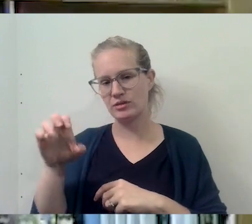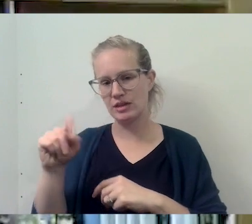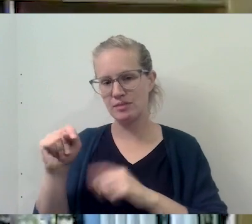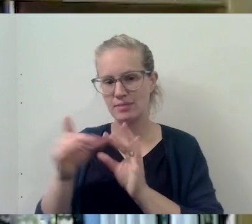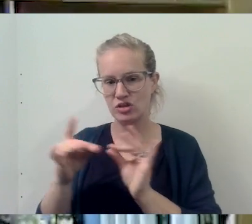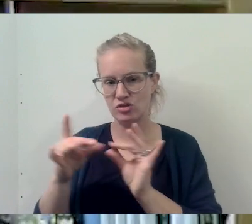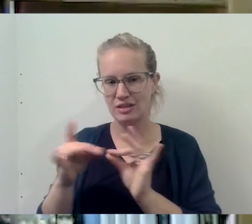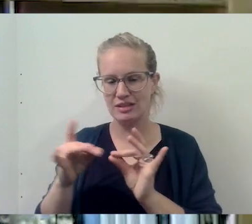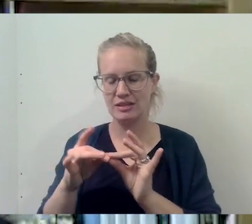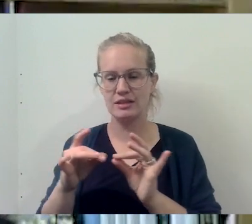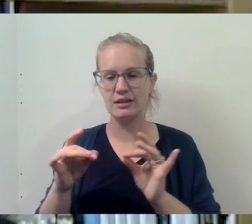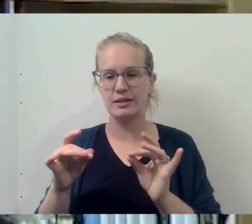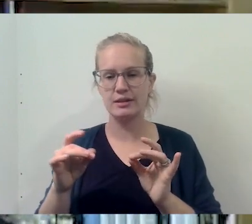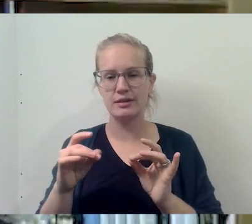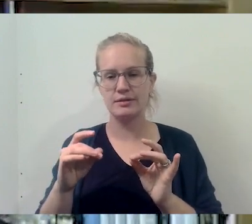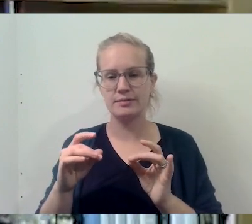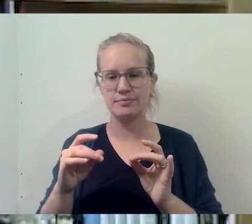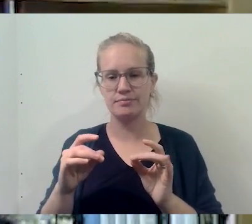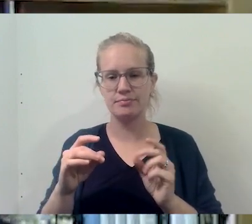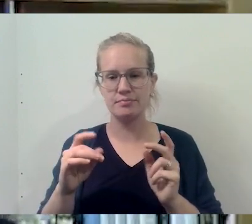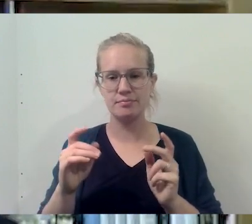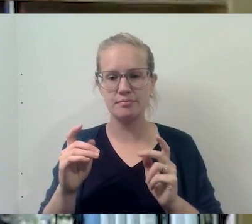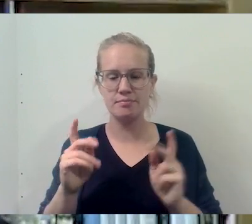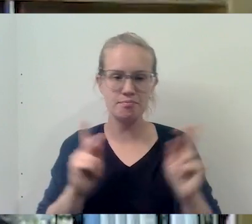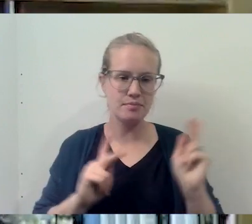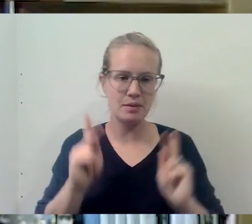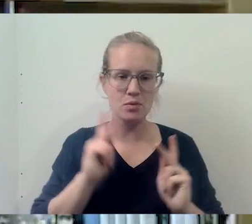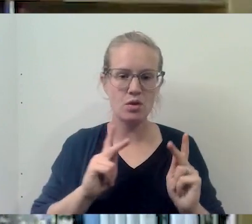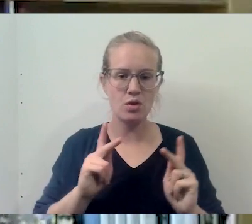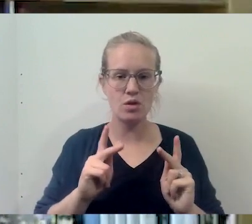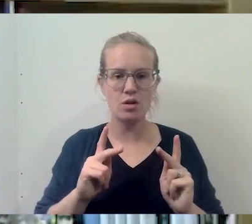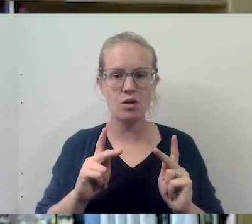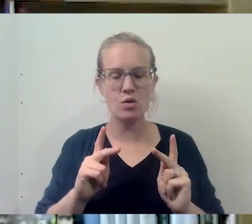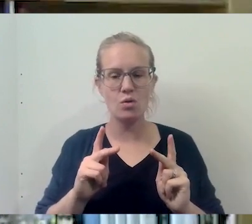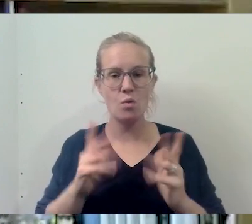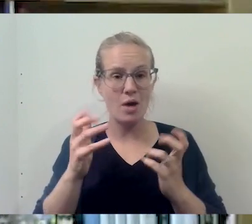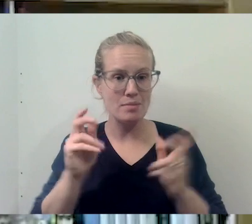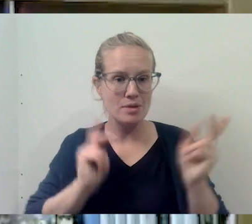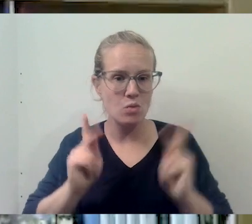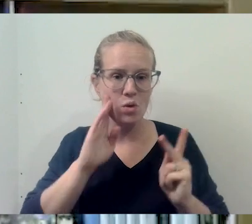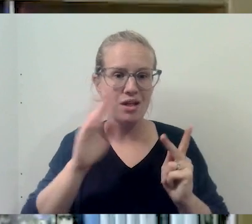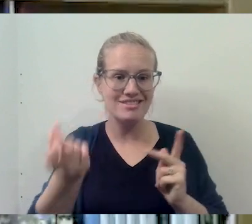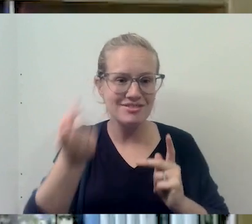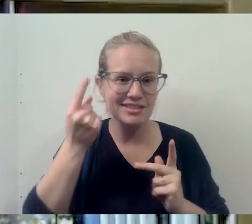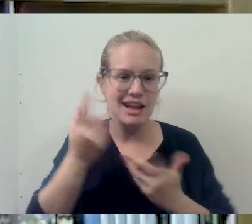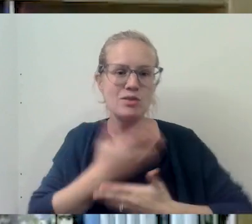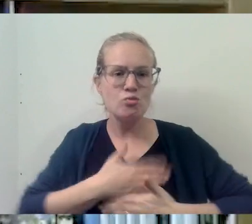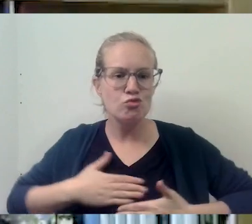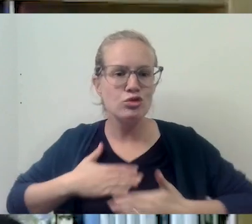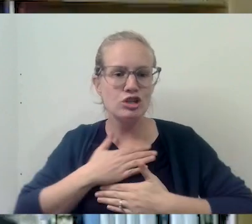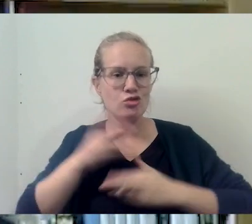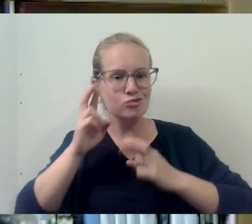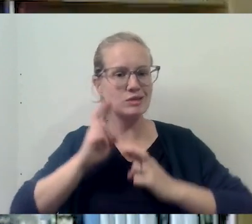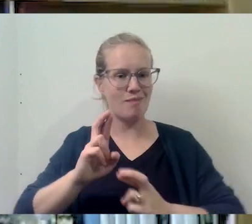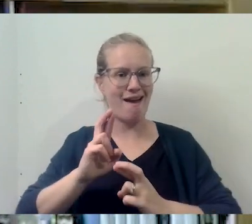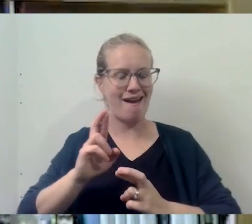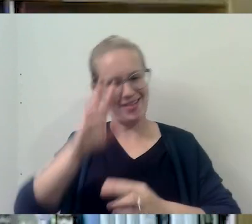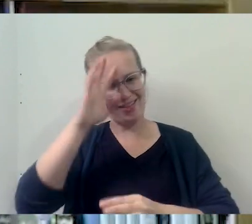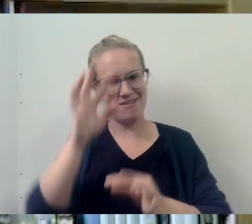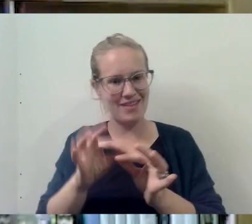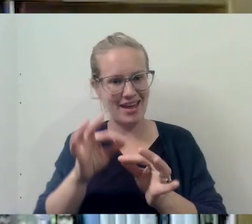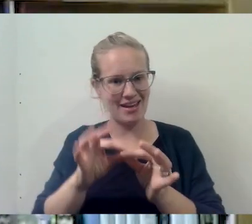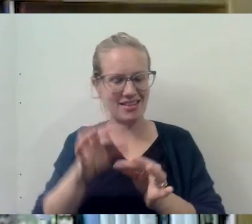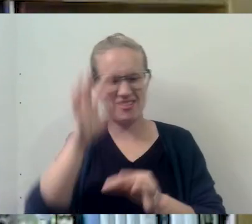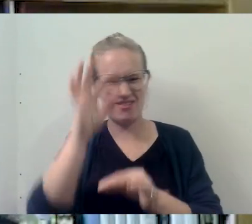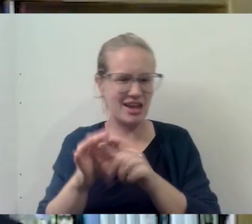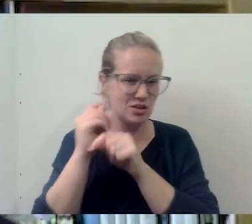it's, it sort of speaks to the people that will, you know, hopefully understand and appreciate and respect, uh, their faith and their